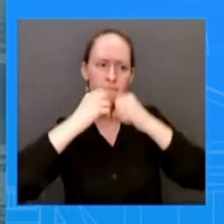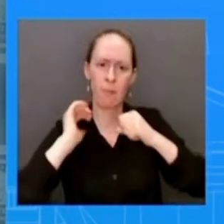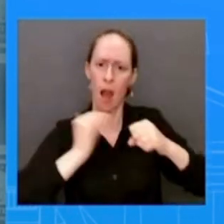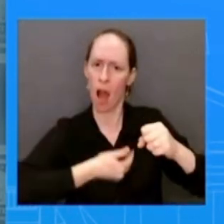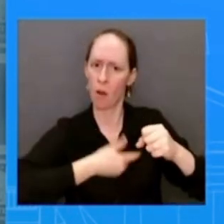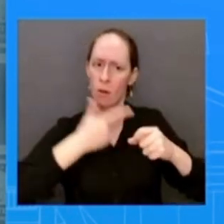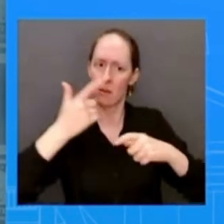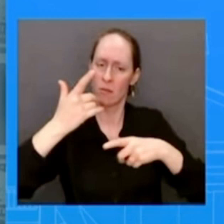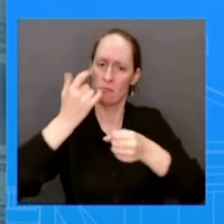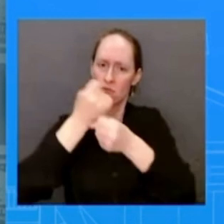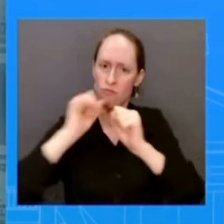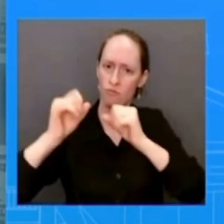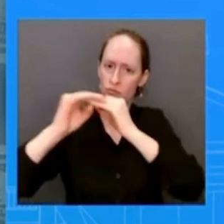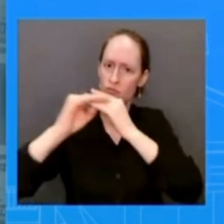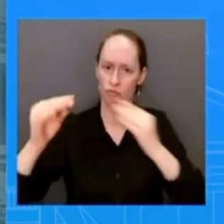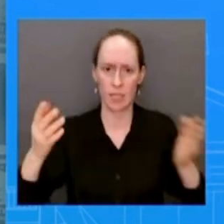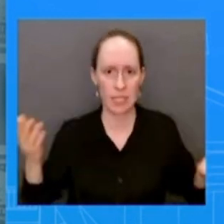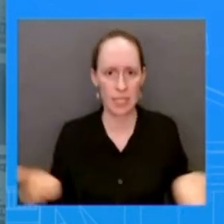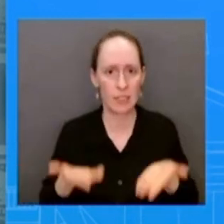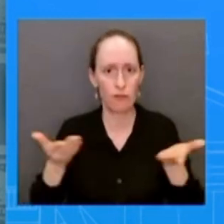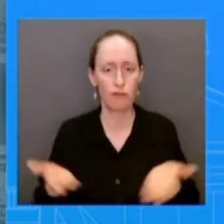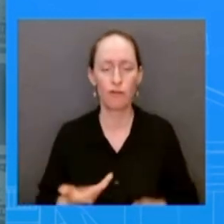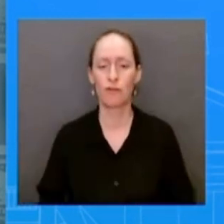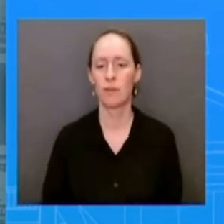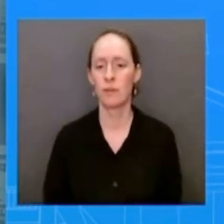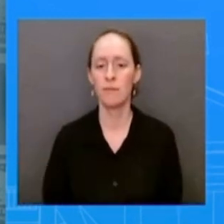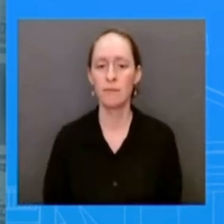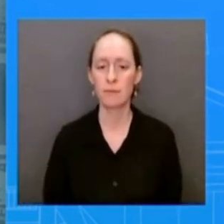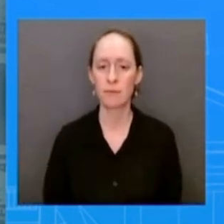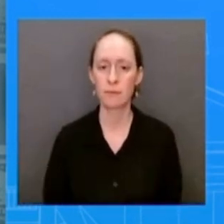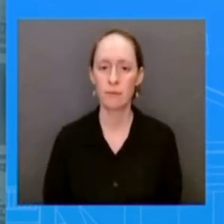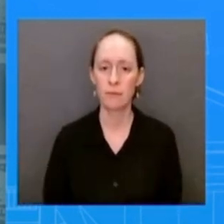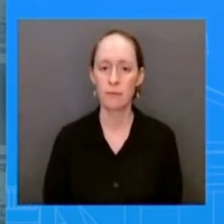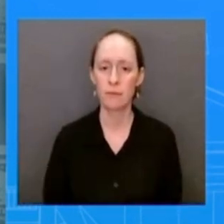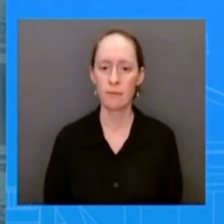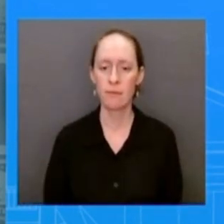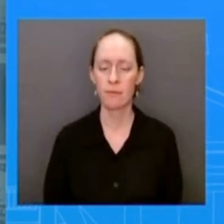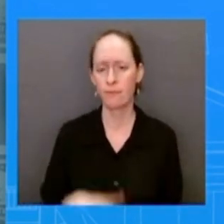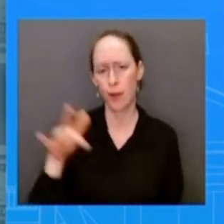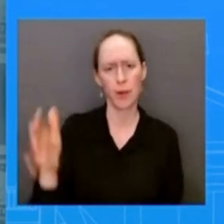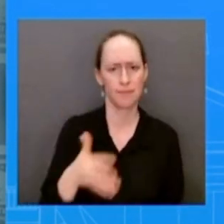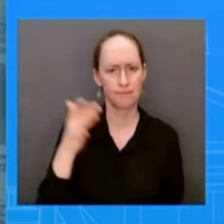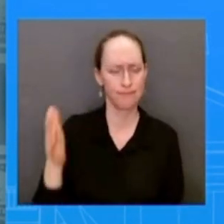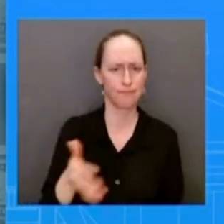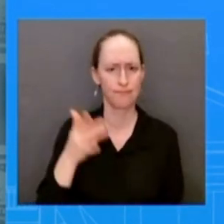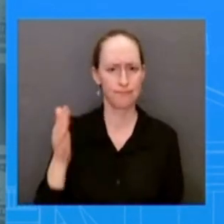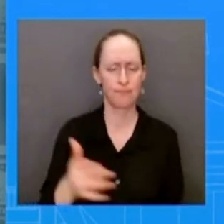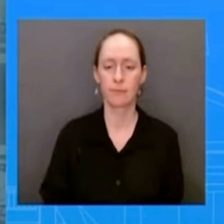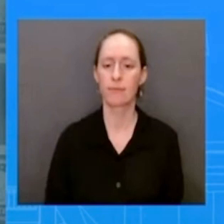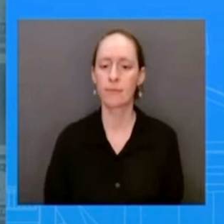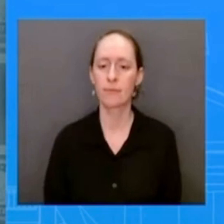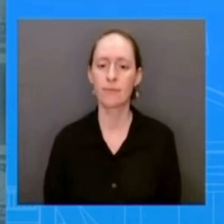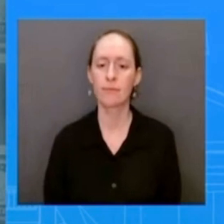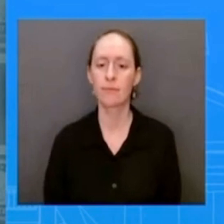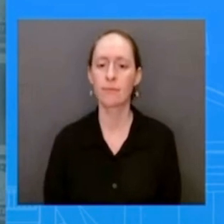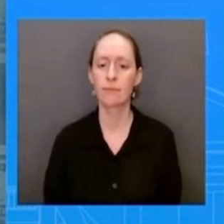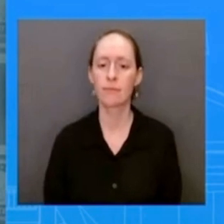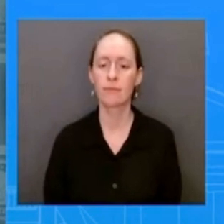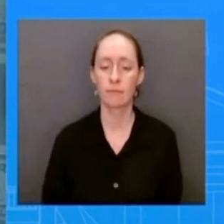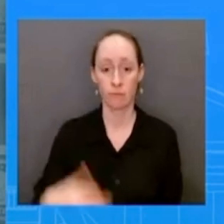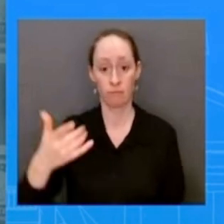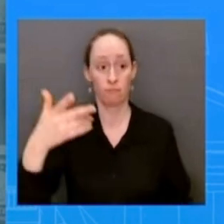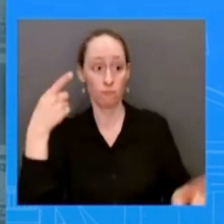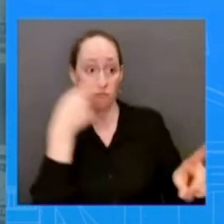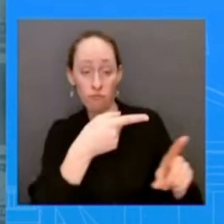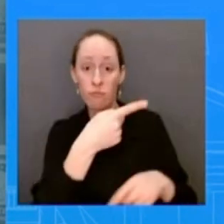our efforts uh towards china there's been it's been it's been pursued in a bipartisan fashion uh but i'm not gonna the president was literally asked this